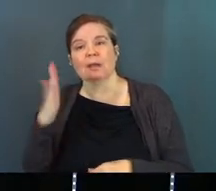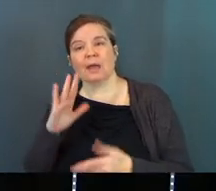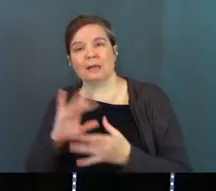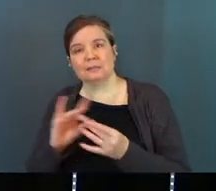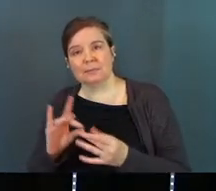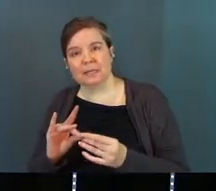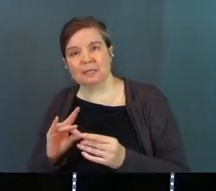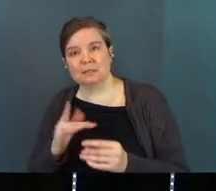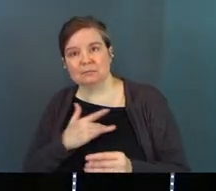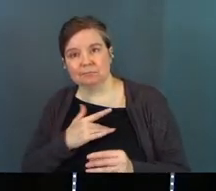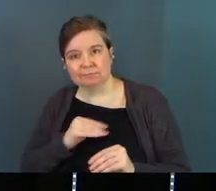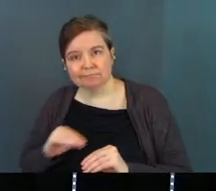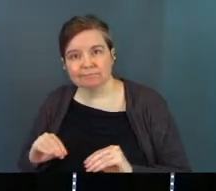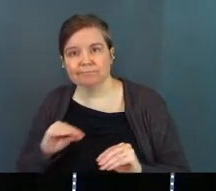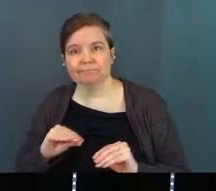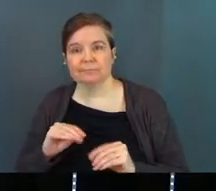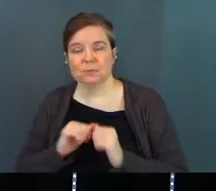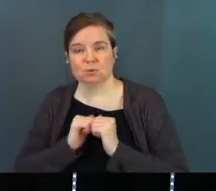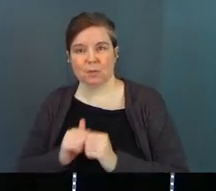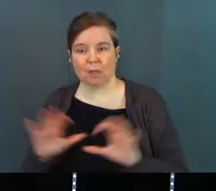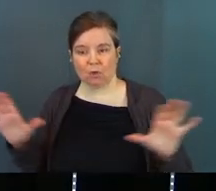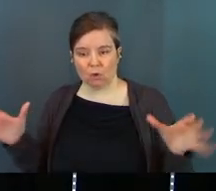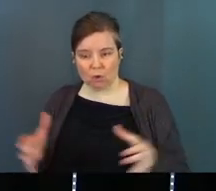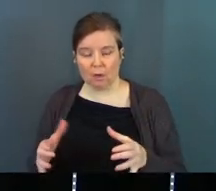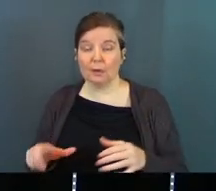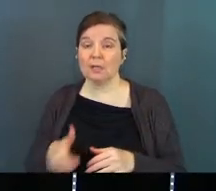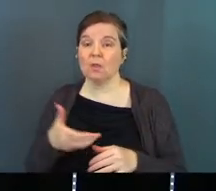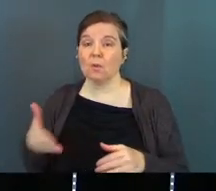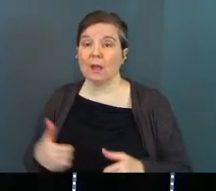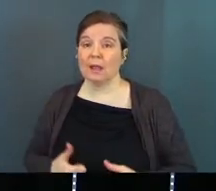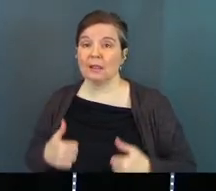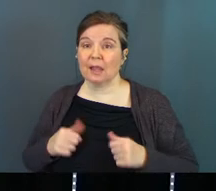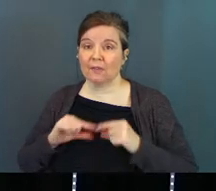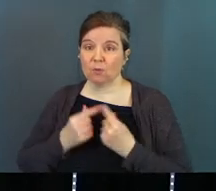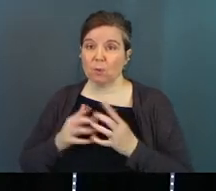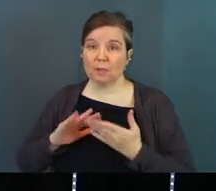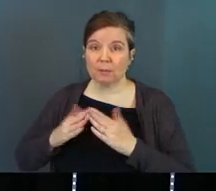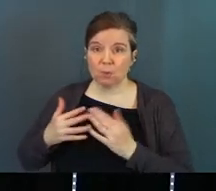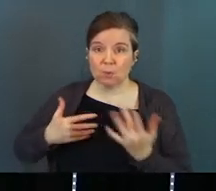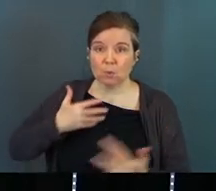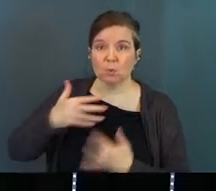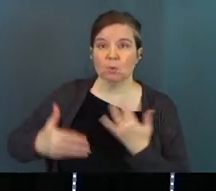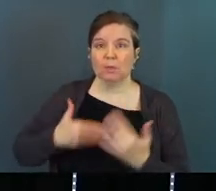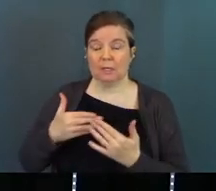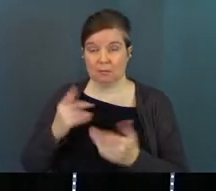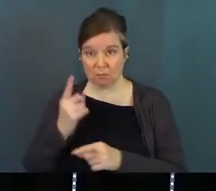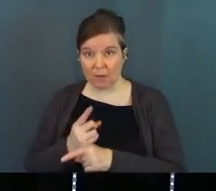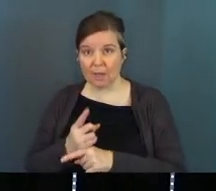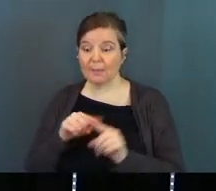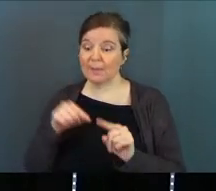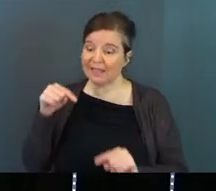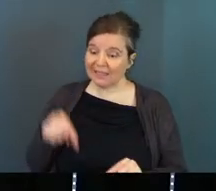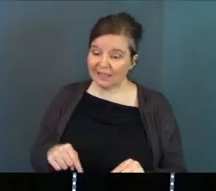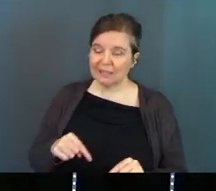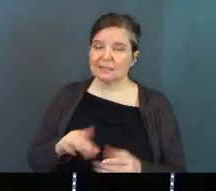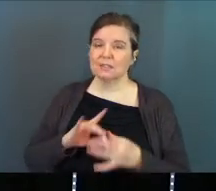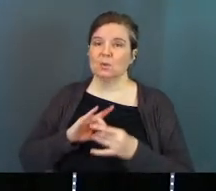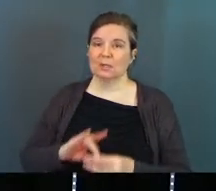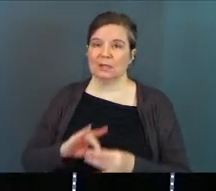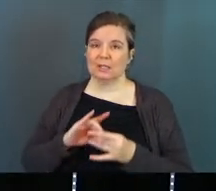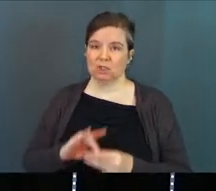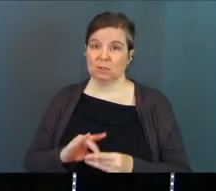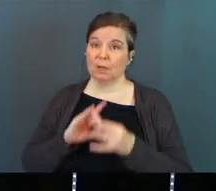God speaks. moves in our hearts and our lives. It's together as a congregation. It's another way in life groups that we're in community, and God moves in that way, right? But this is a